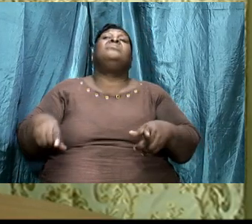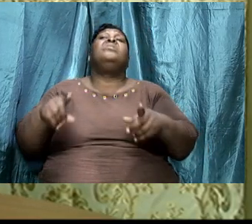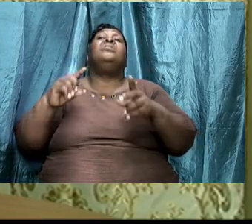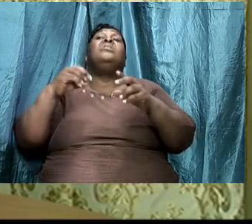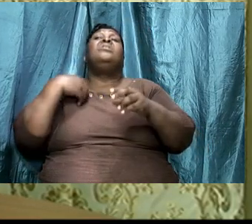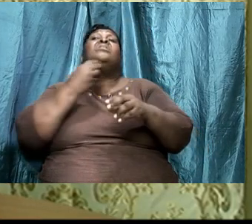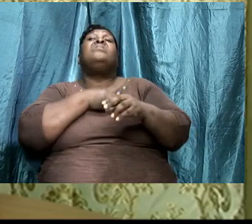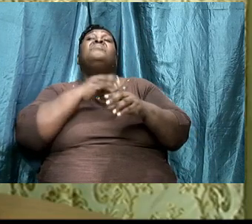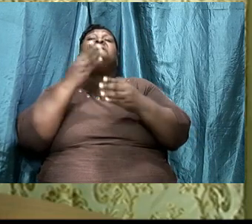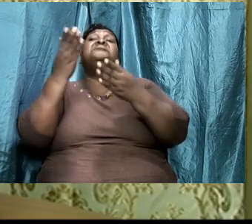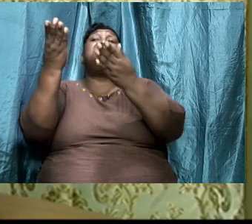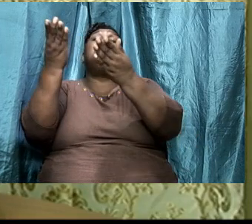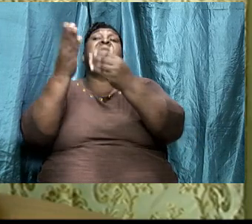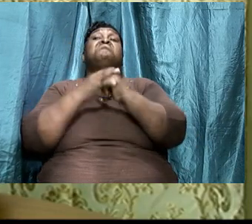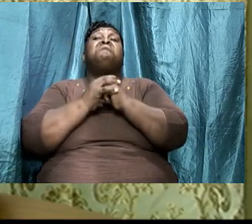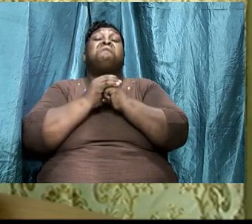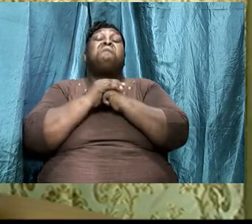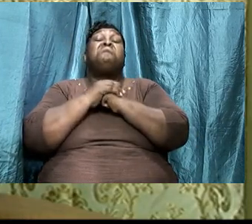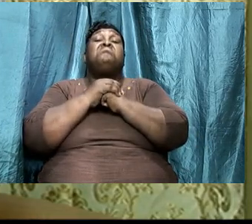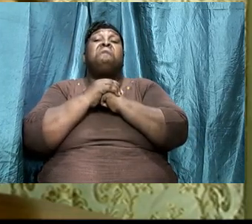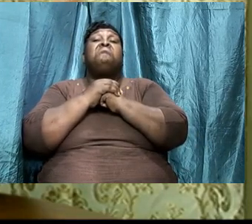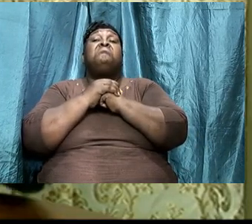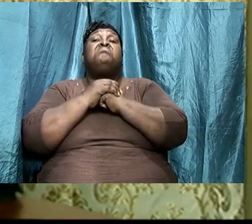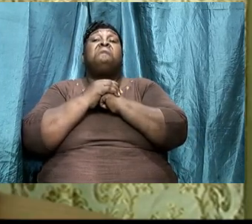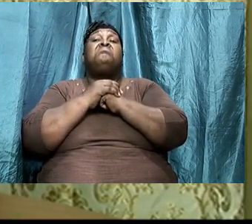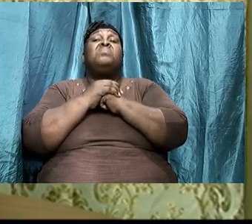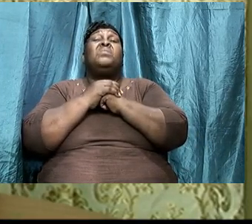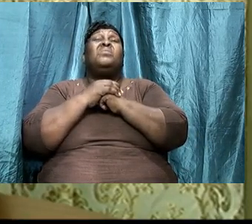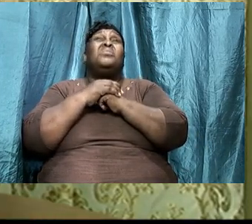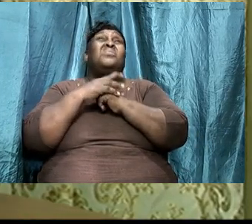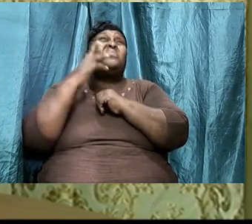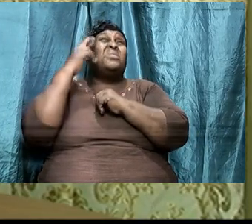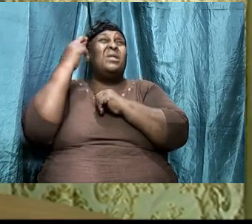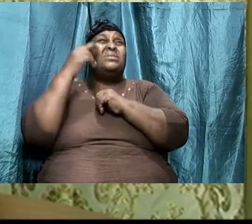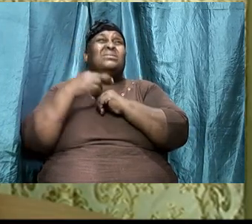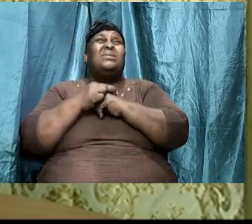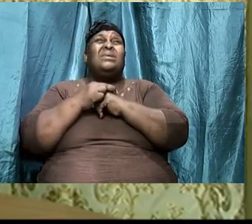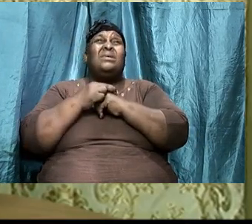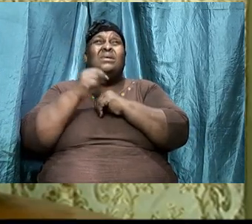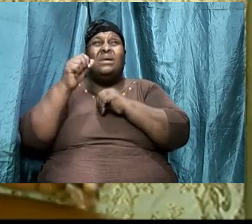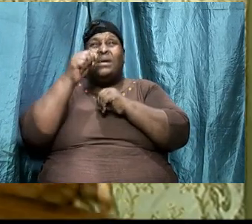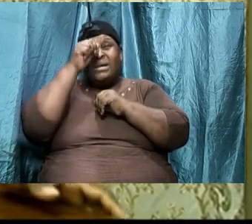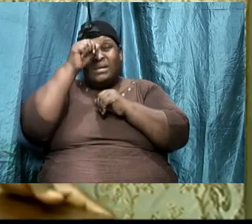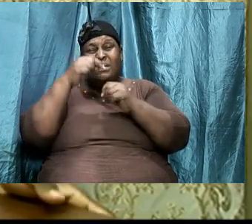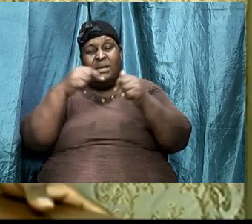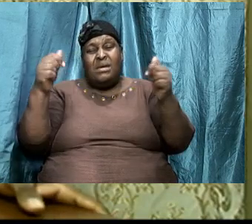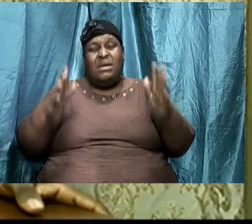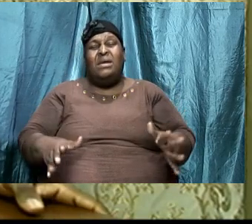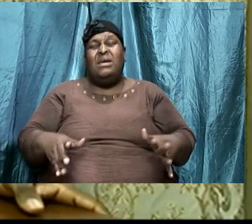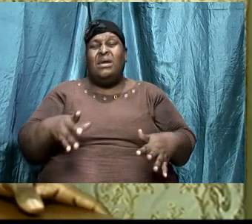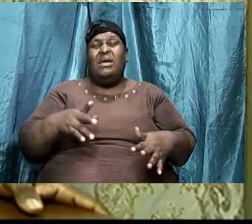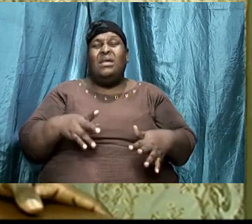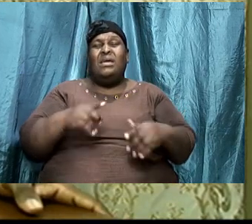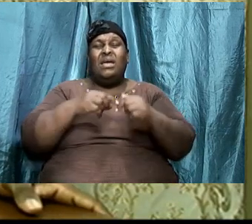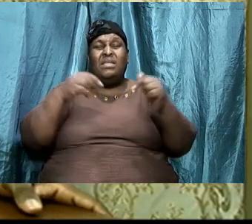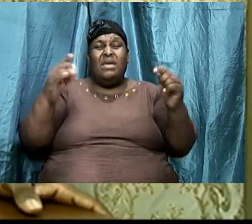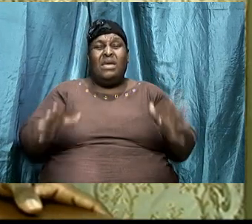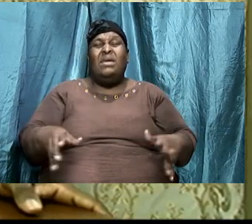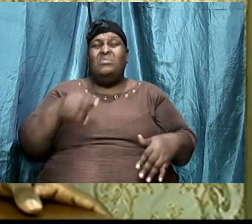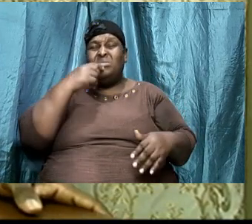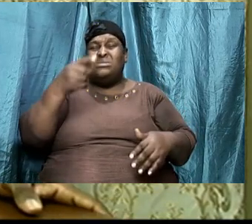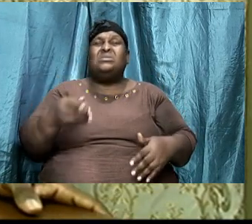and when he uncovered himself and they said come up man Jonathan said yes